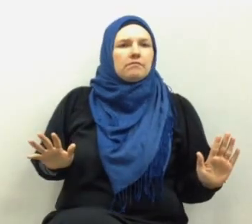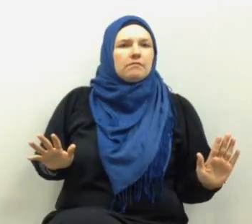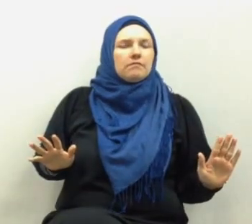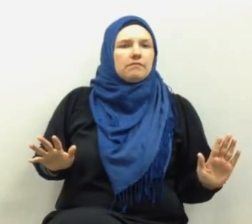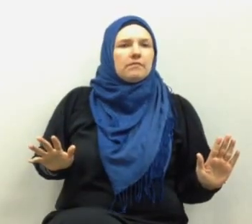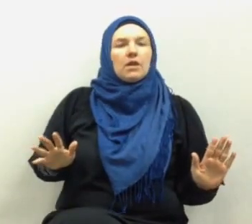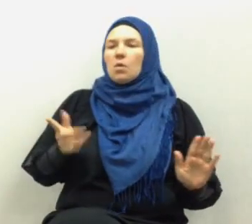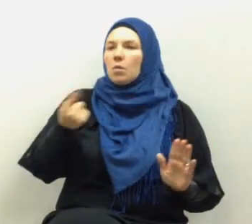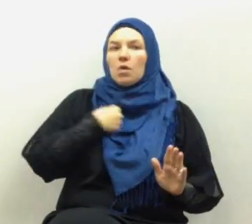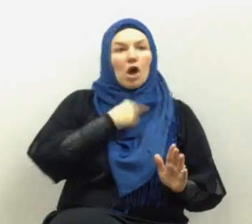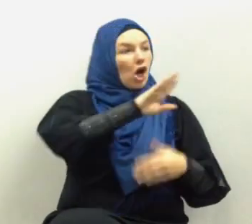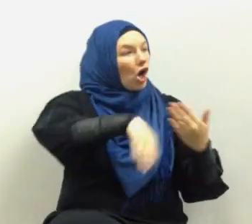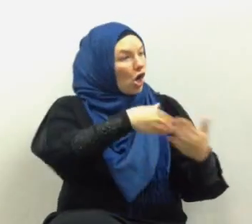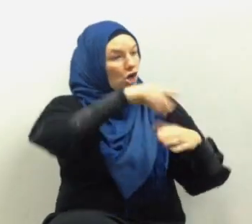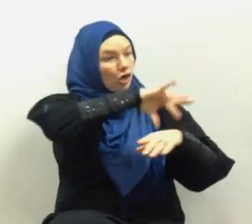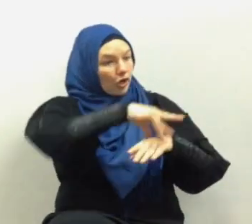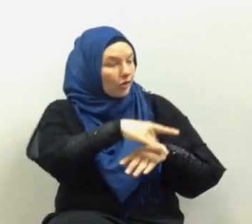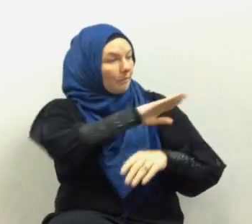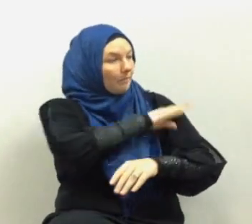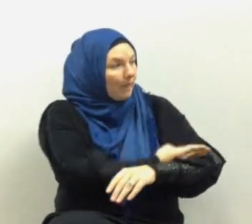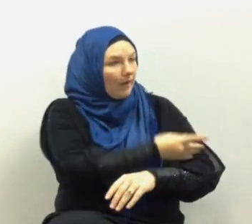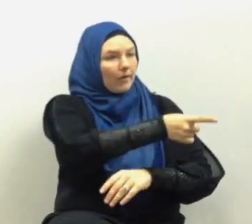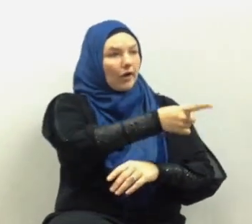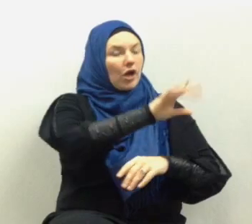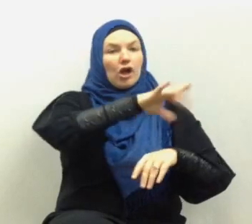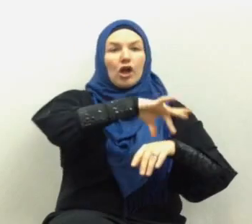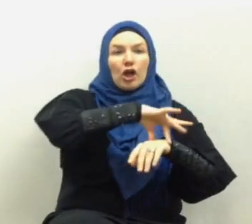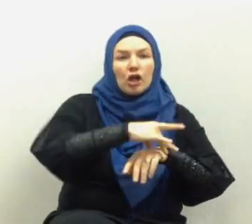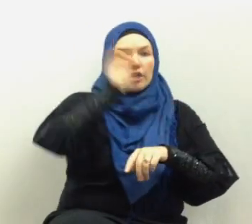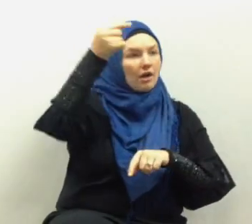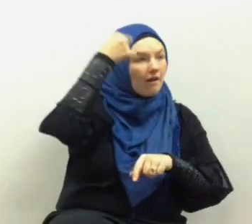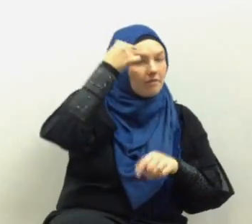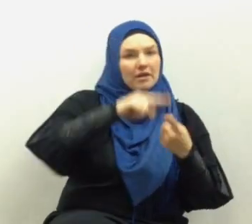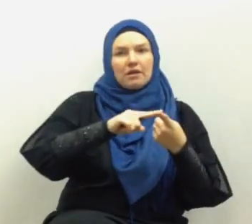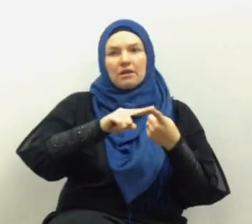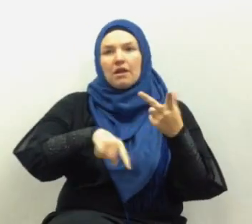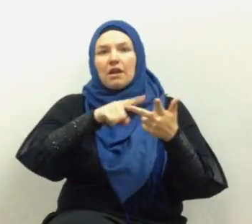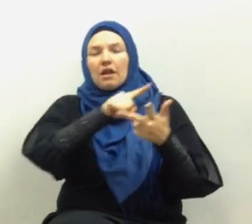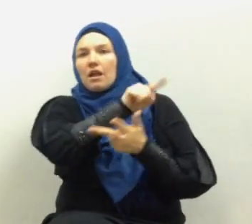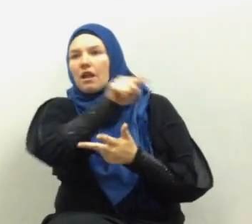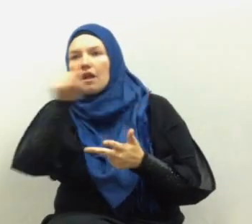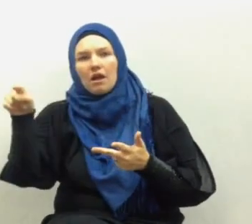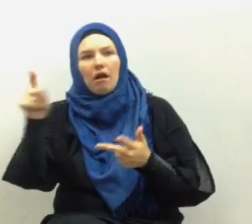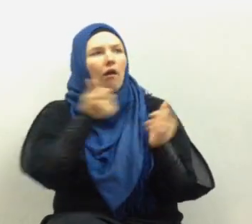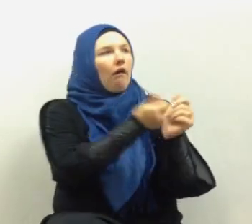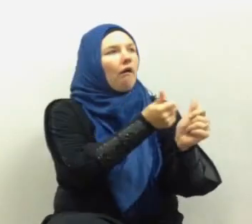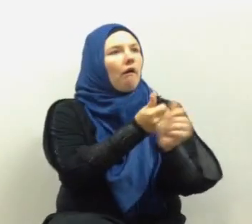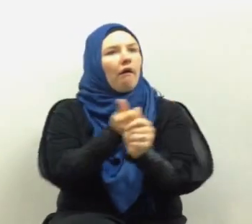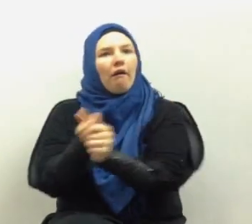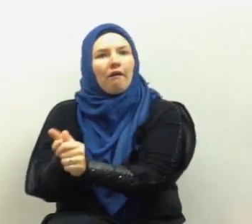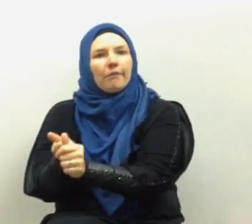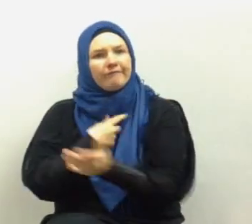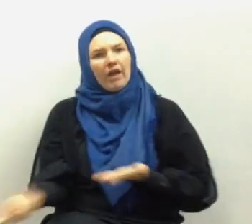we've submitted to all earthly powers and we lost because they are not interested